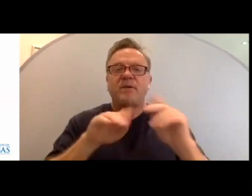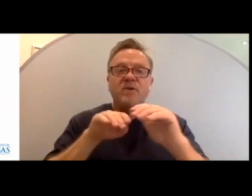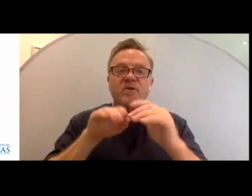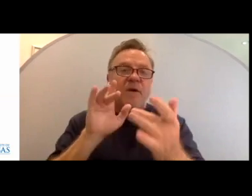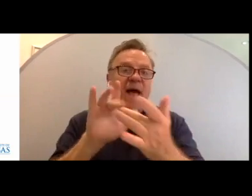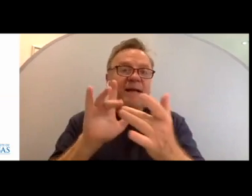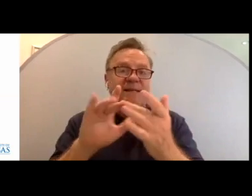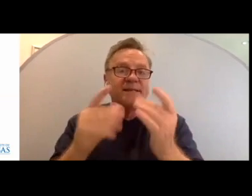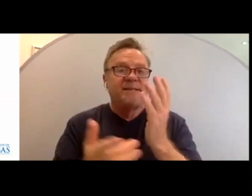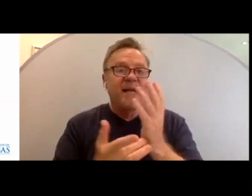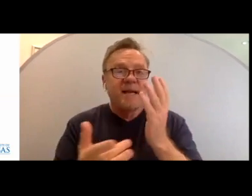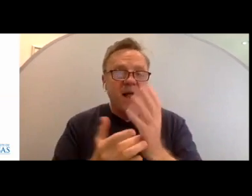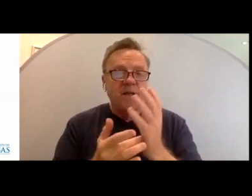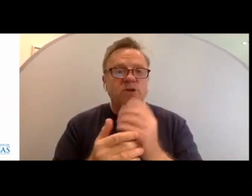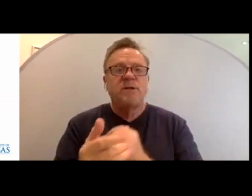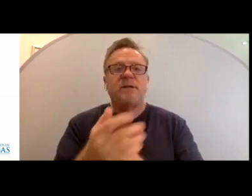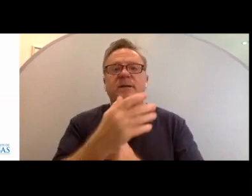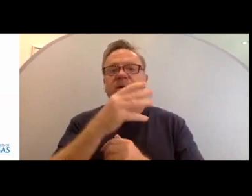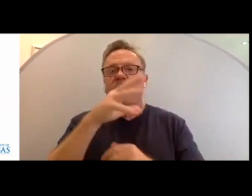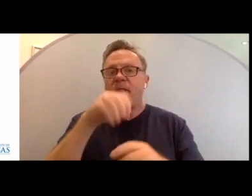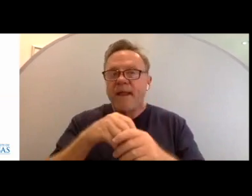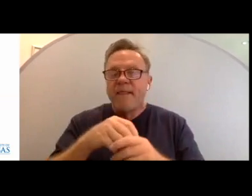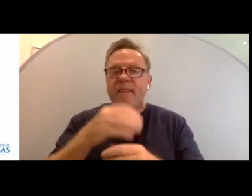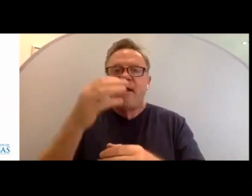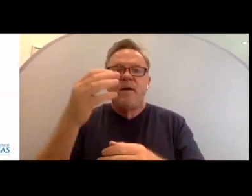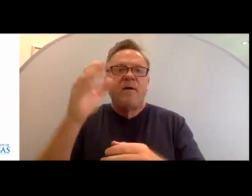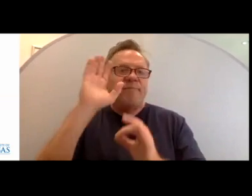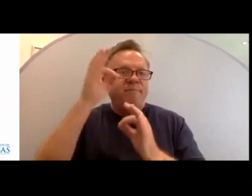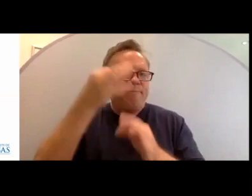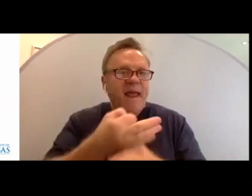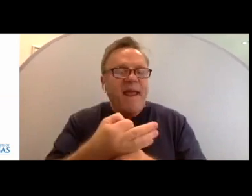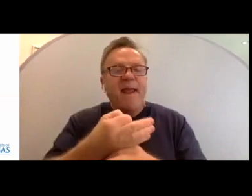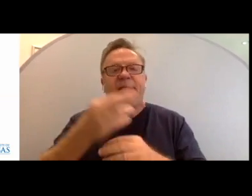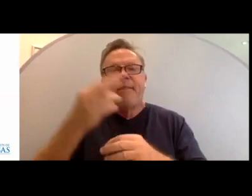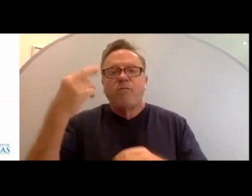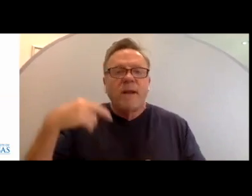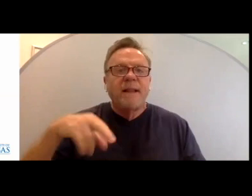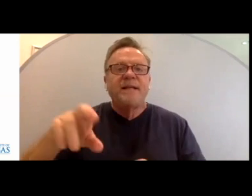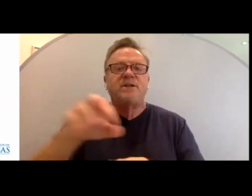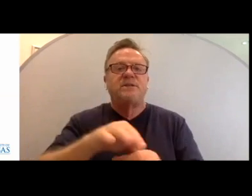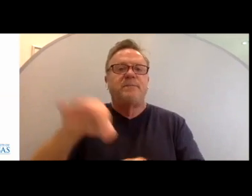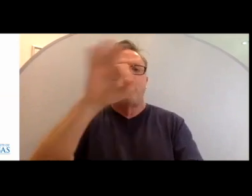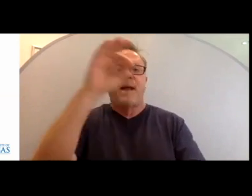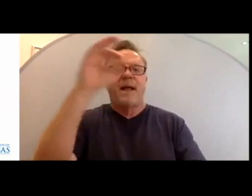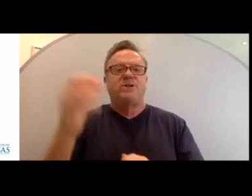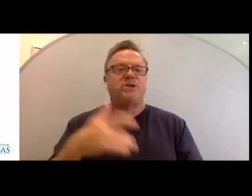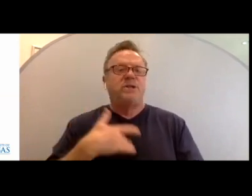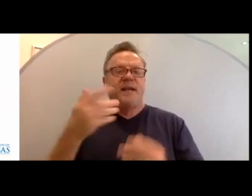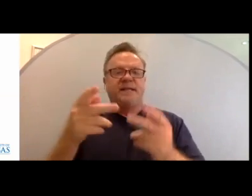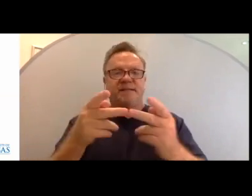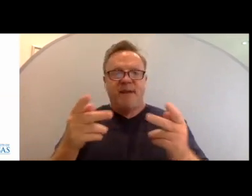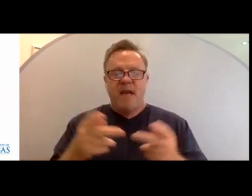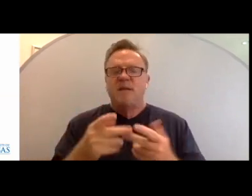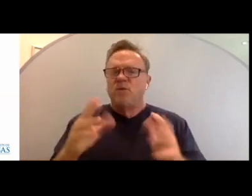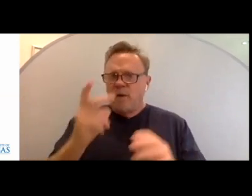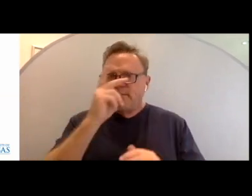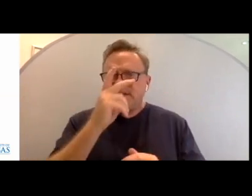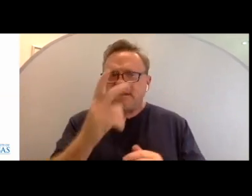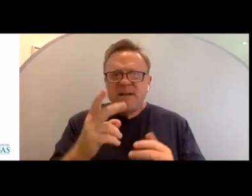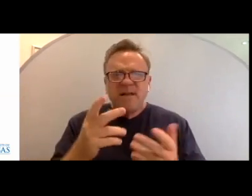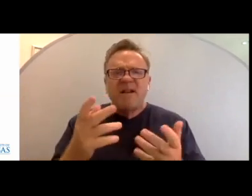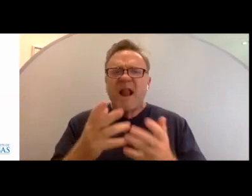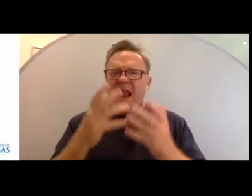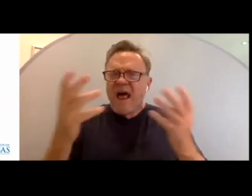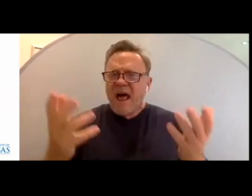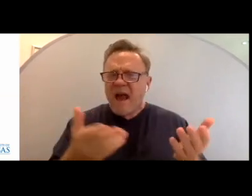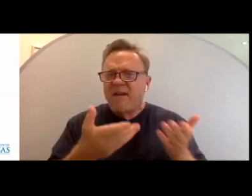technology in their faith, religious, spirituality space? So we've seen a lot of delivery,